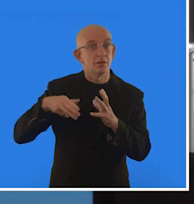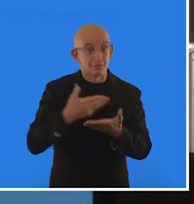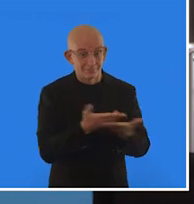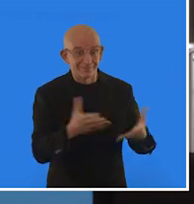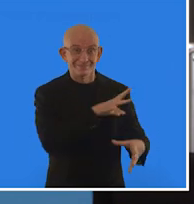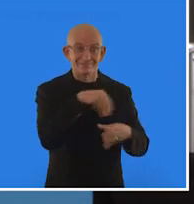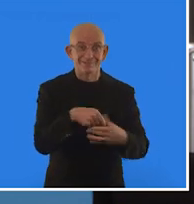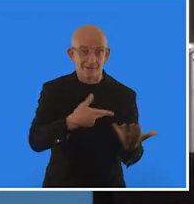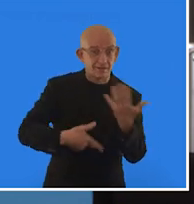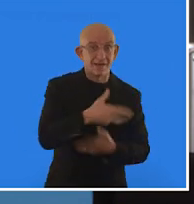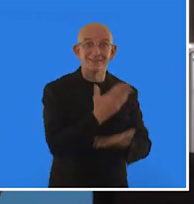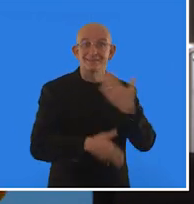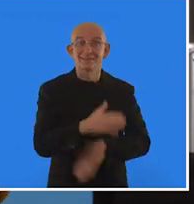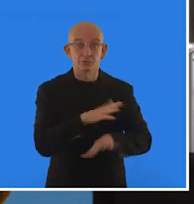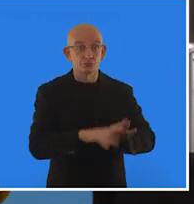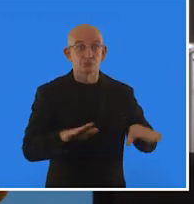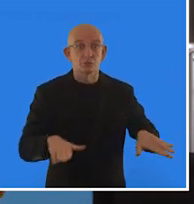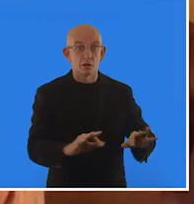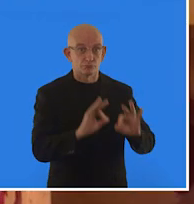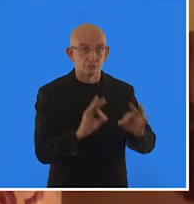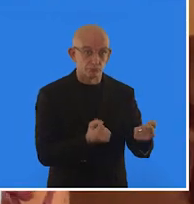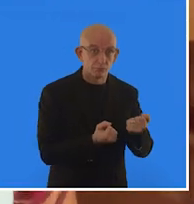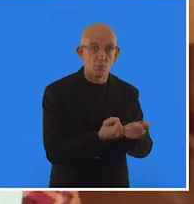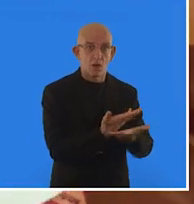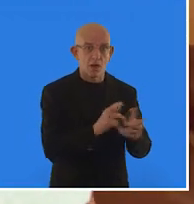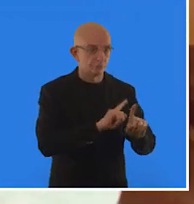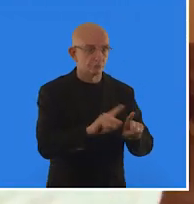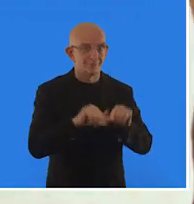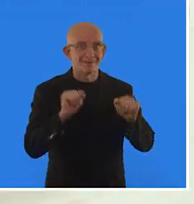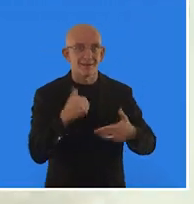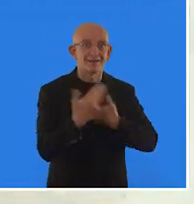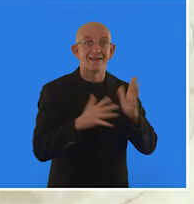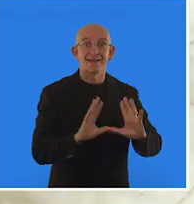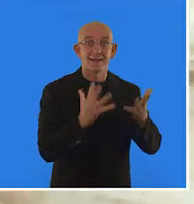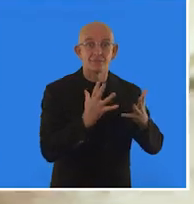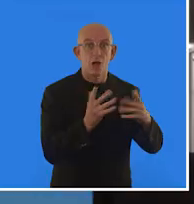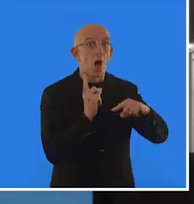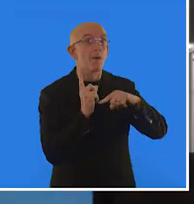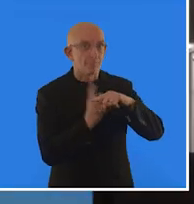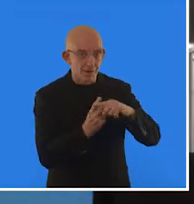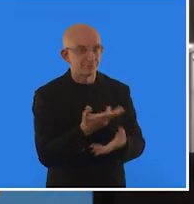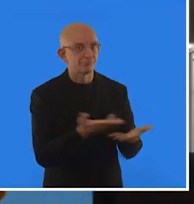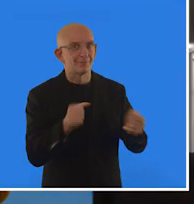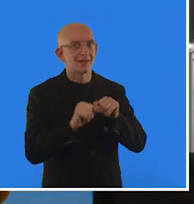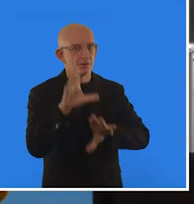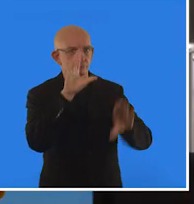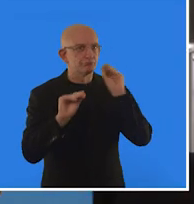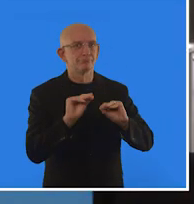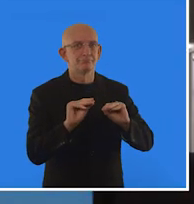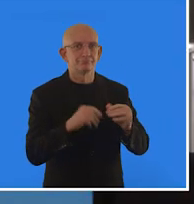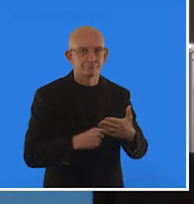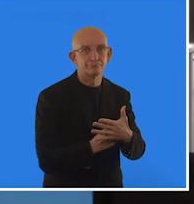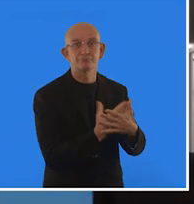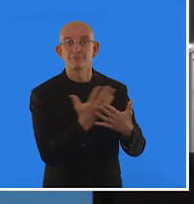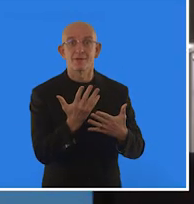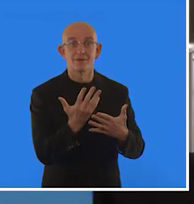only happens when children with disabilities are supported with accessible supplies to not only survive, but also